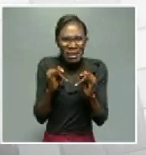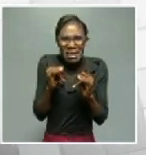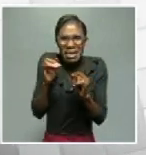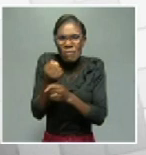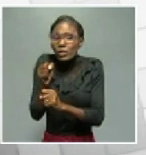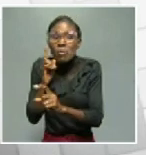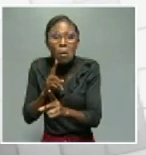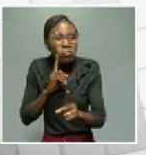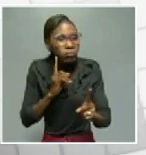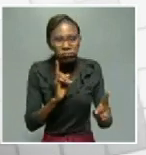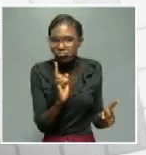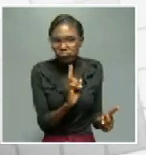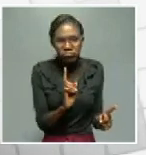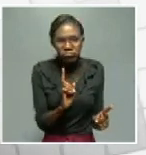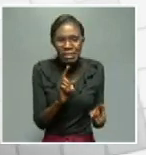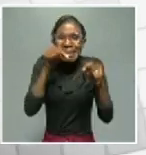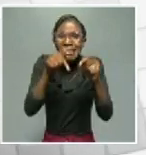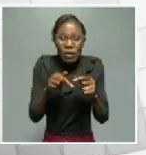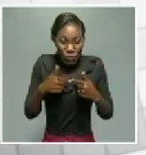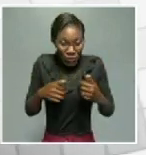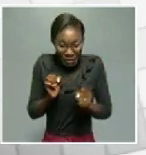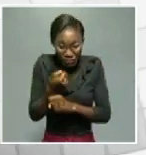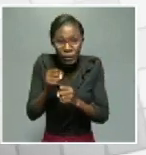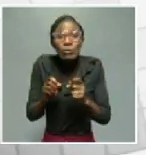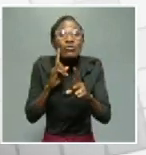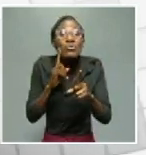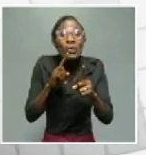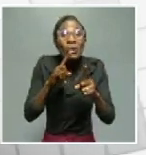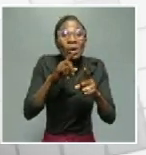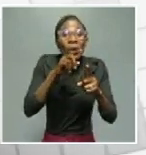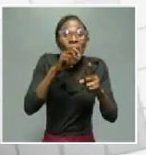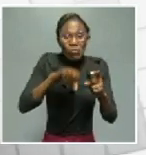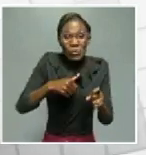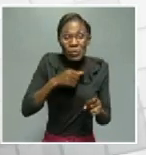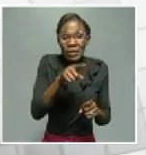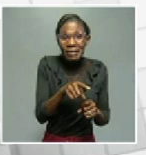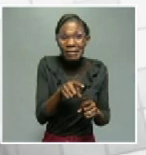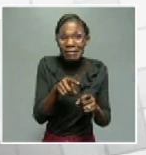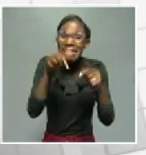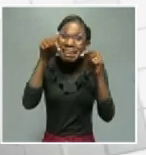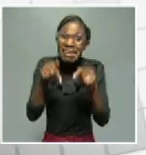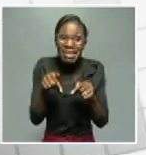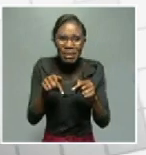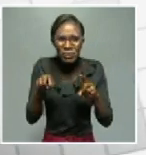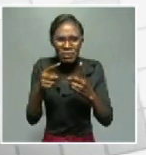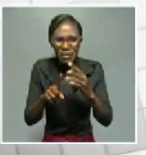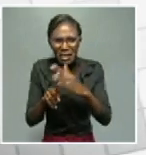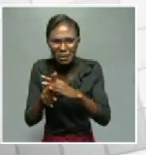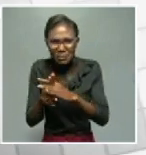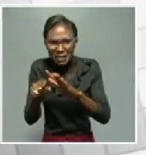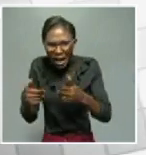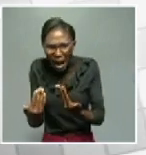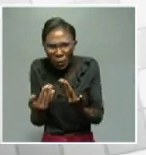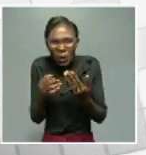variable that we don't have control over. And this has eventually resulted in the transformation,